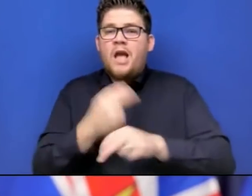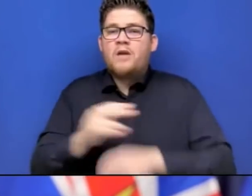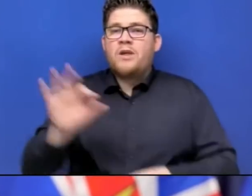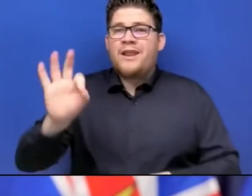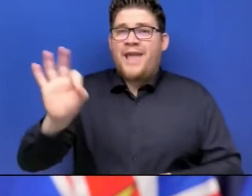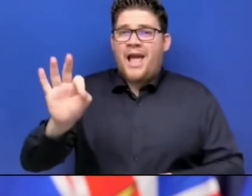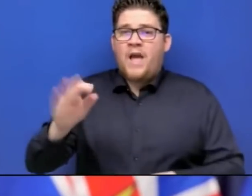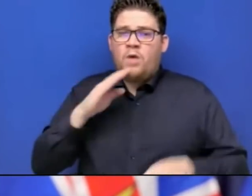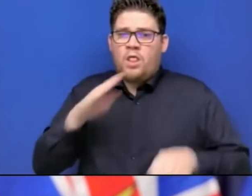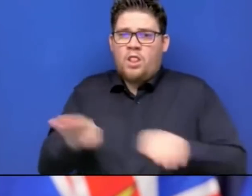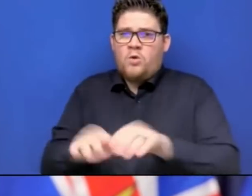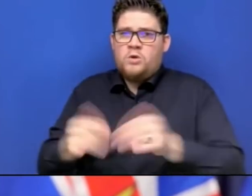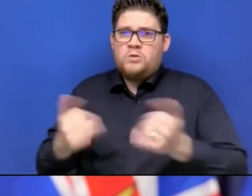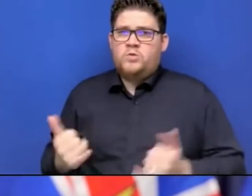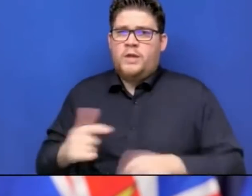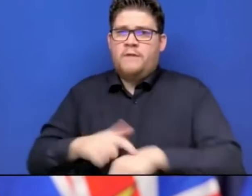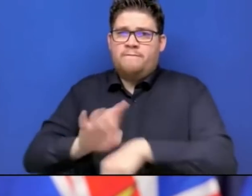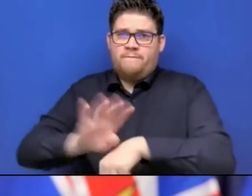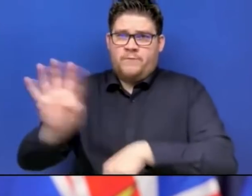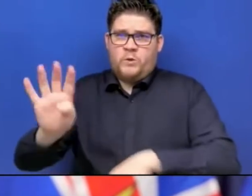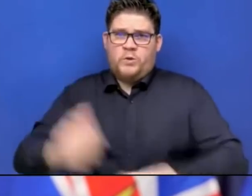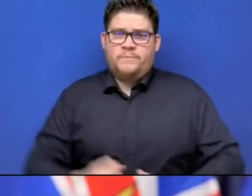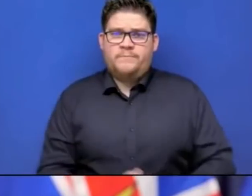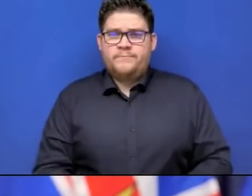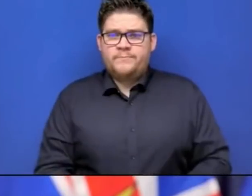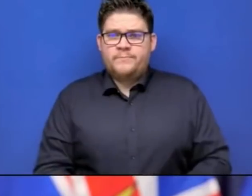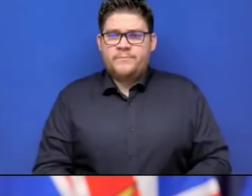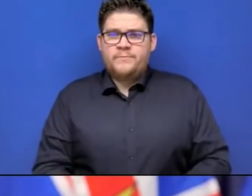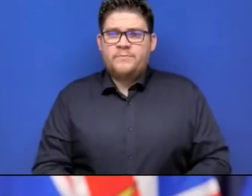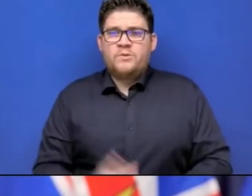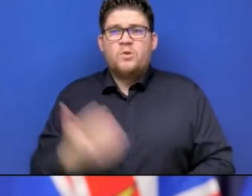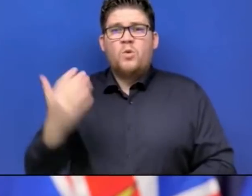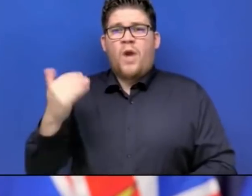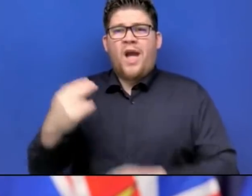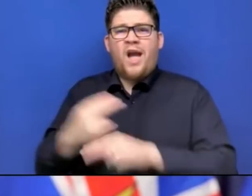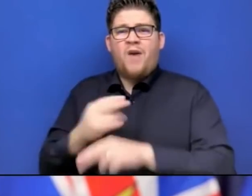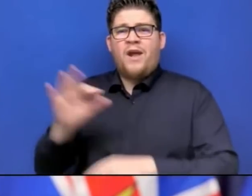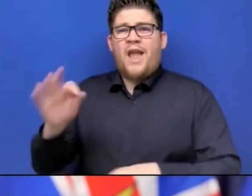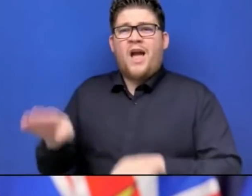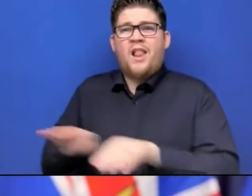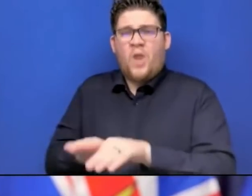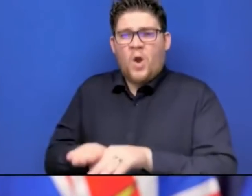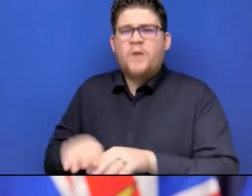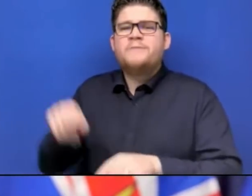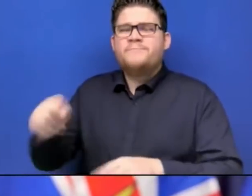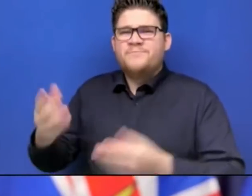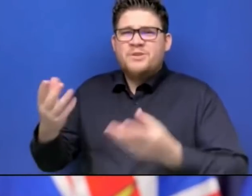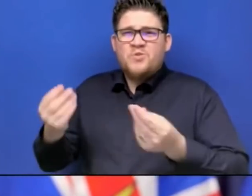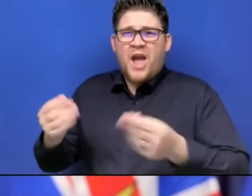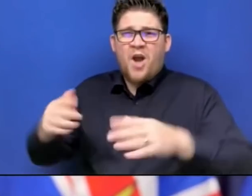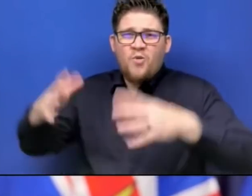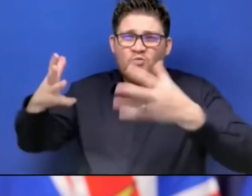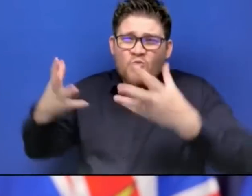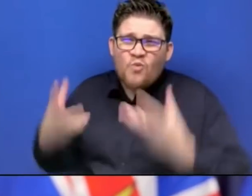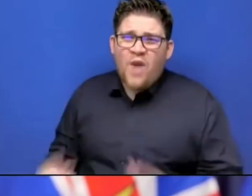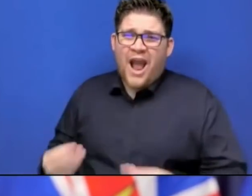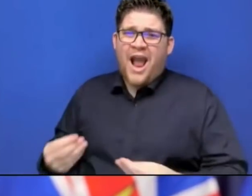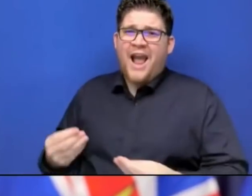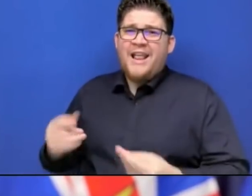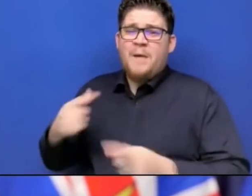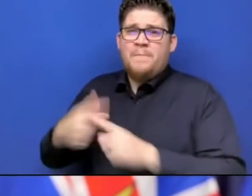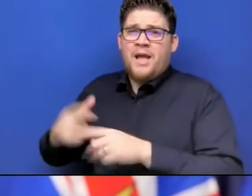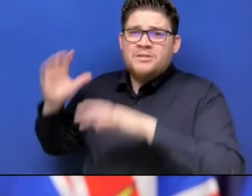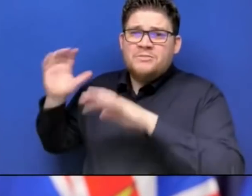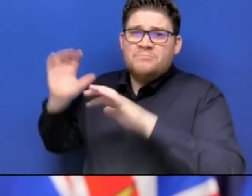afternoon. With the ground already extremely saturated and heavy rains expected, proactive closures may be needed to ensure the safety of the traveling